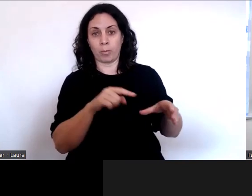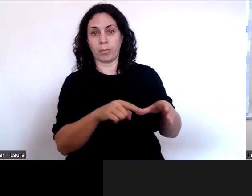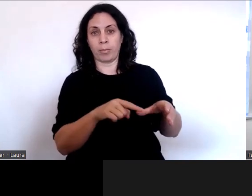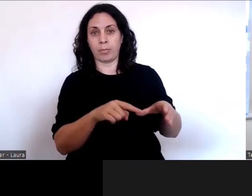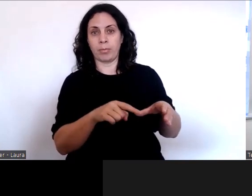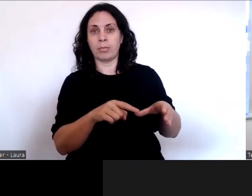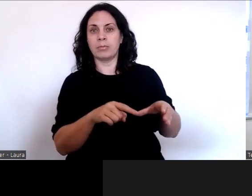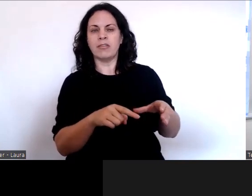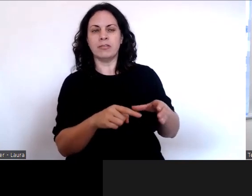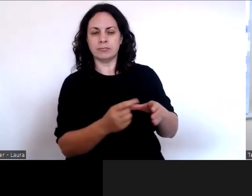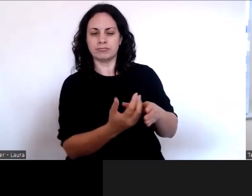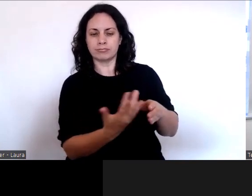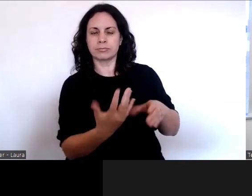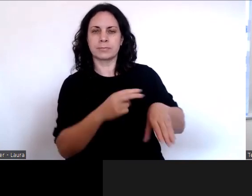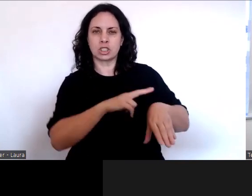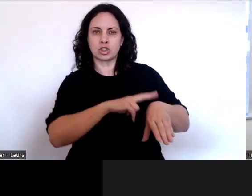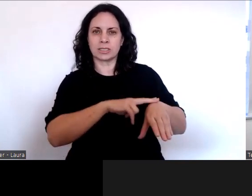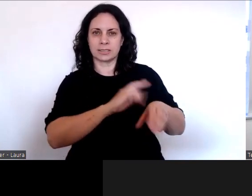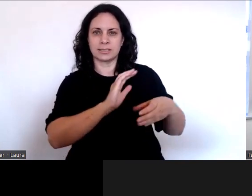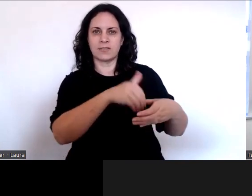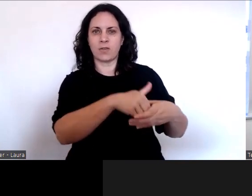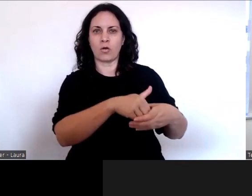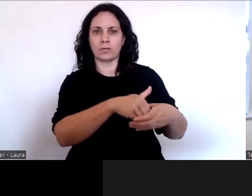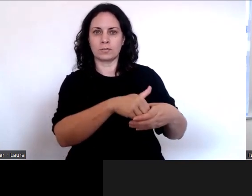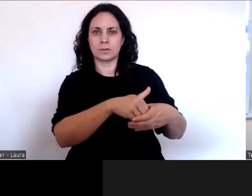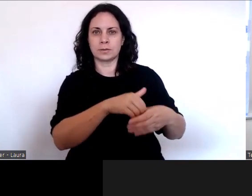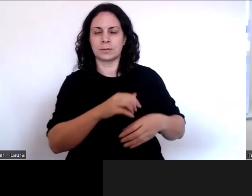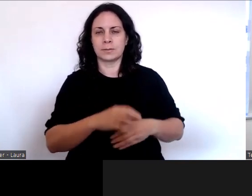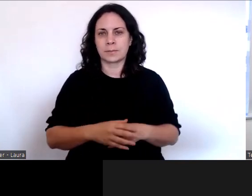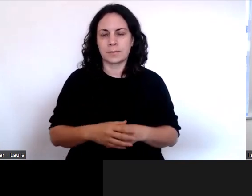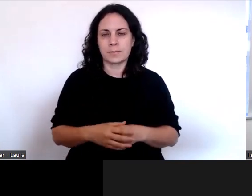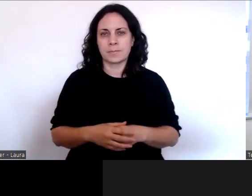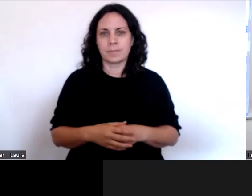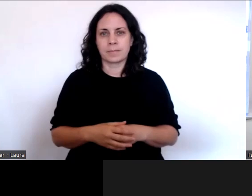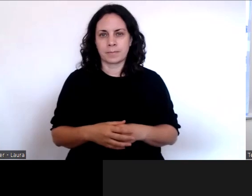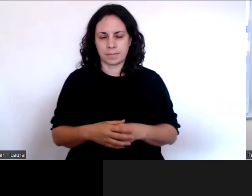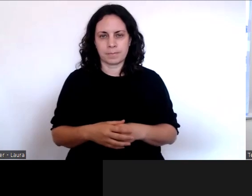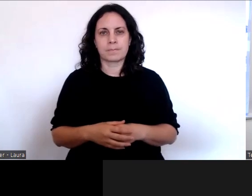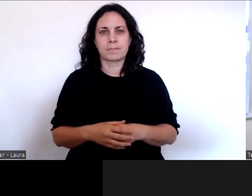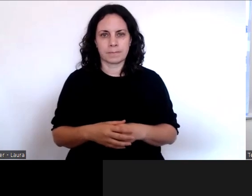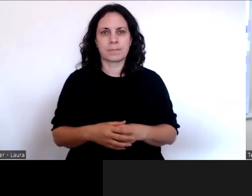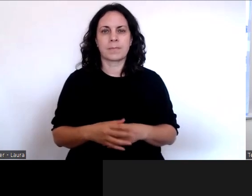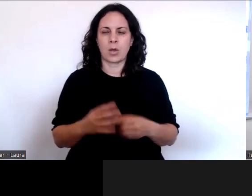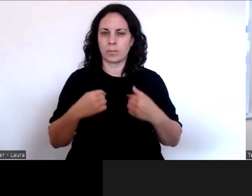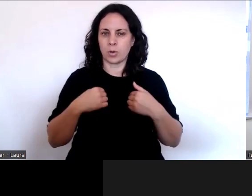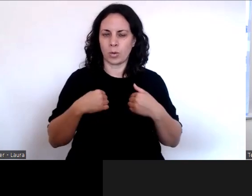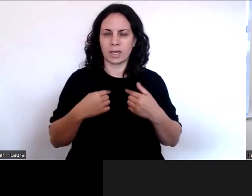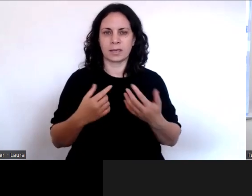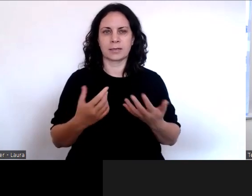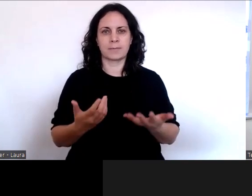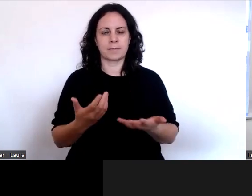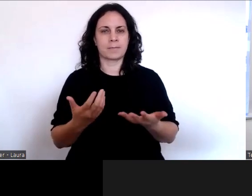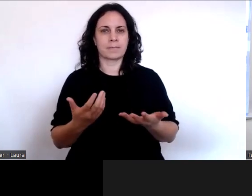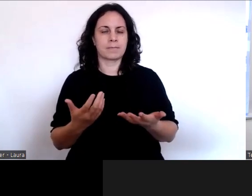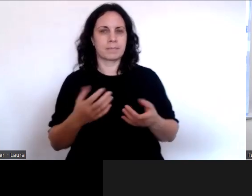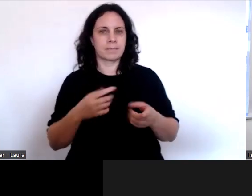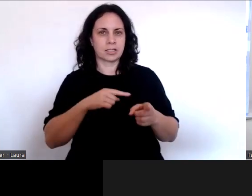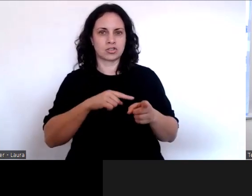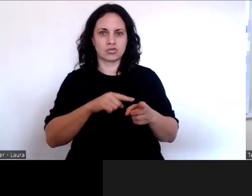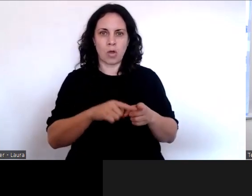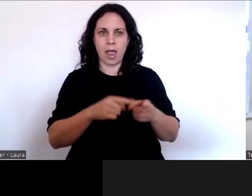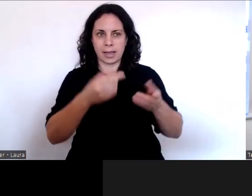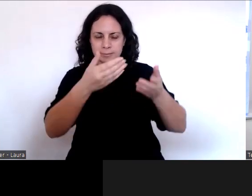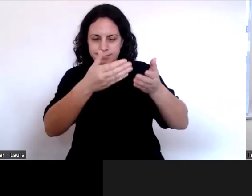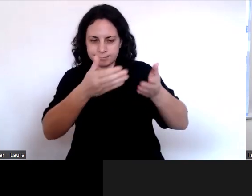on that group. So we're certainly trying to get a wide range of views